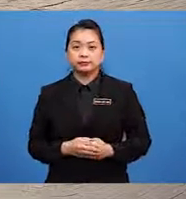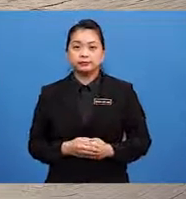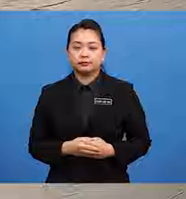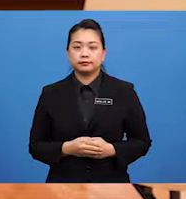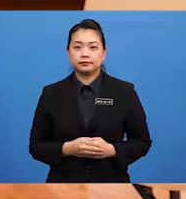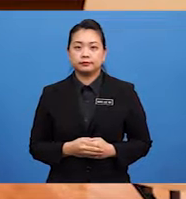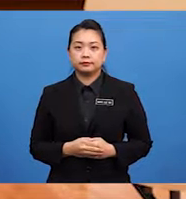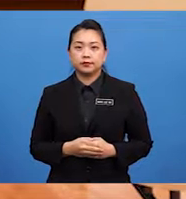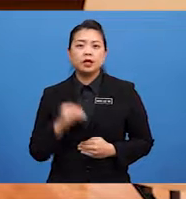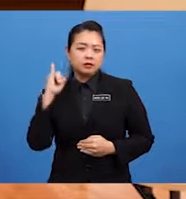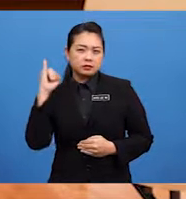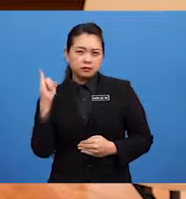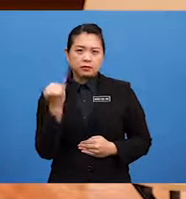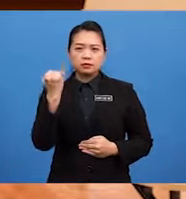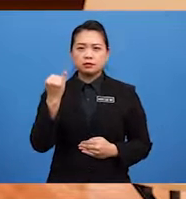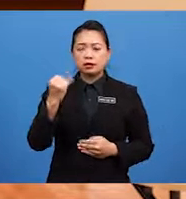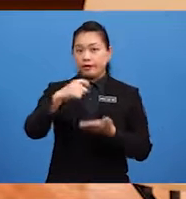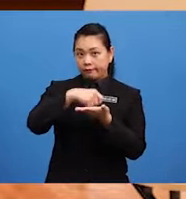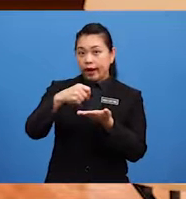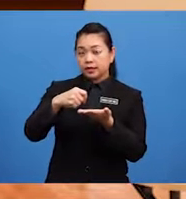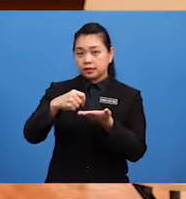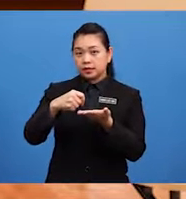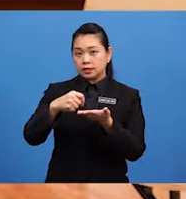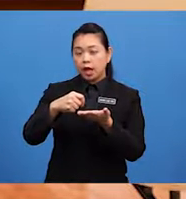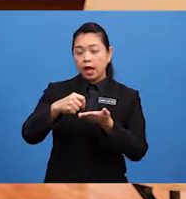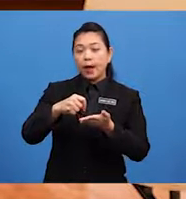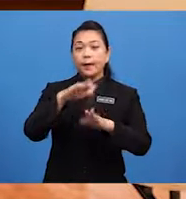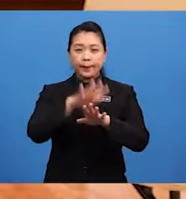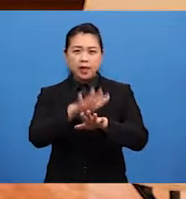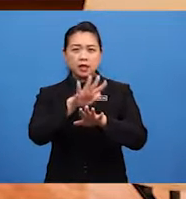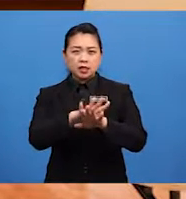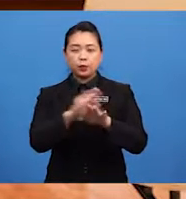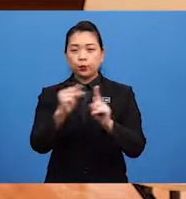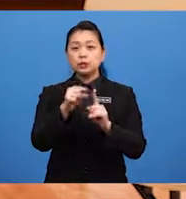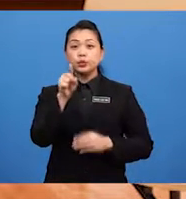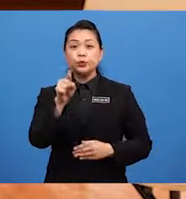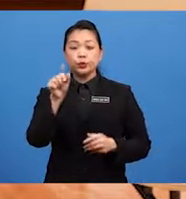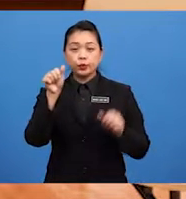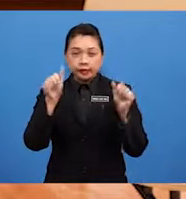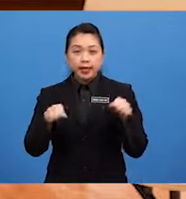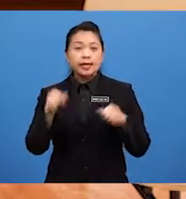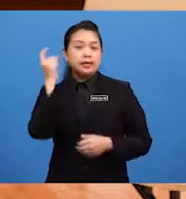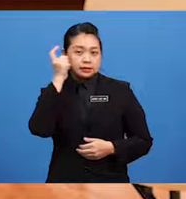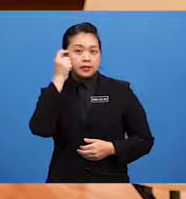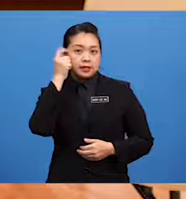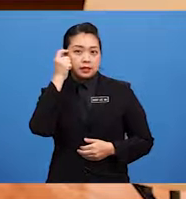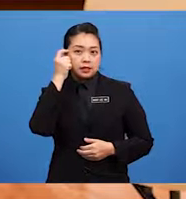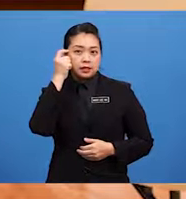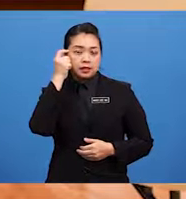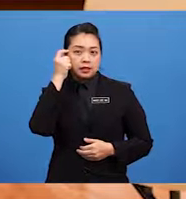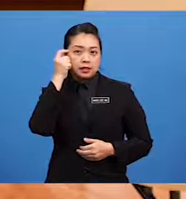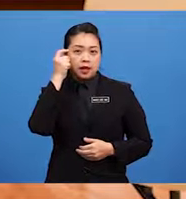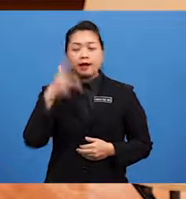Just write as many words you can think of to describe places and